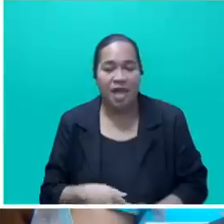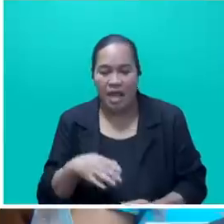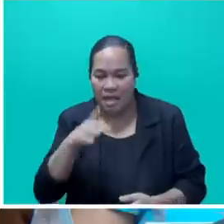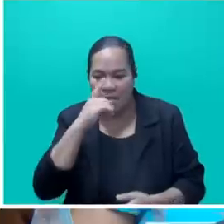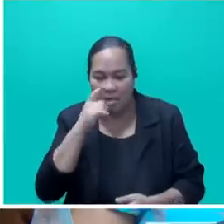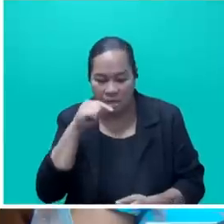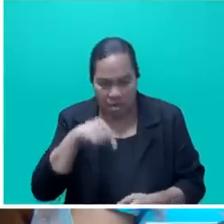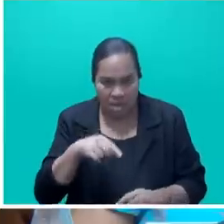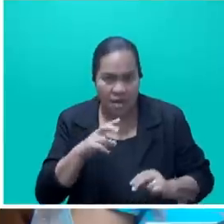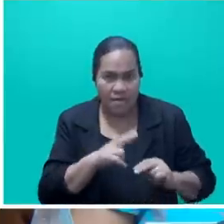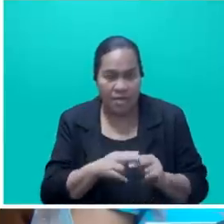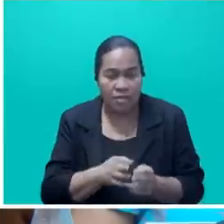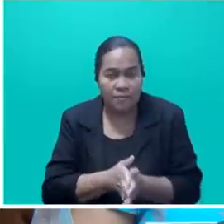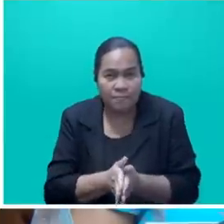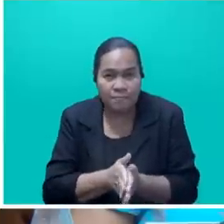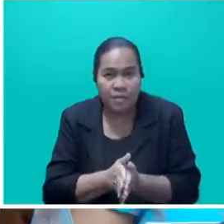look forward to your guidance.